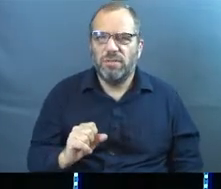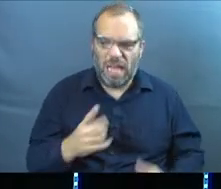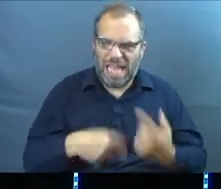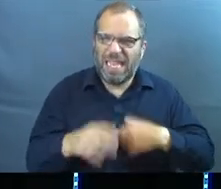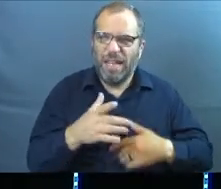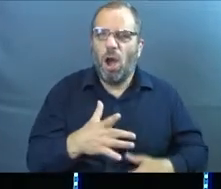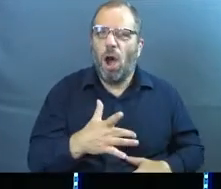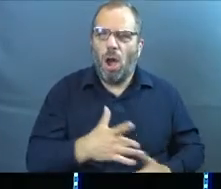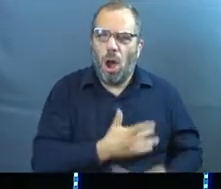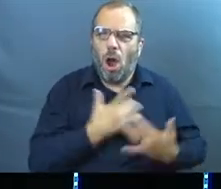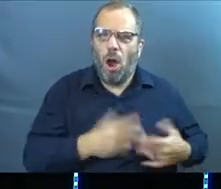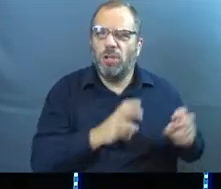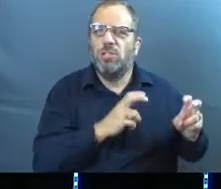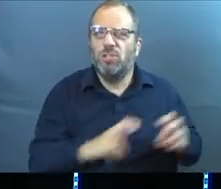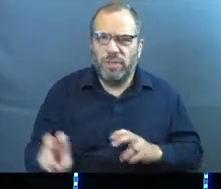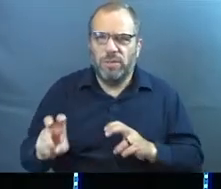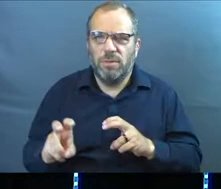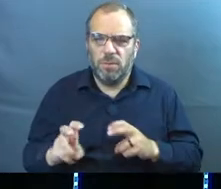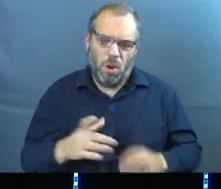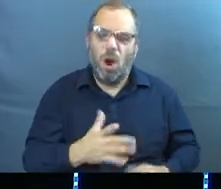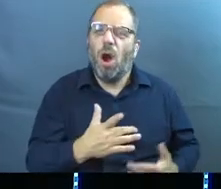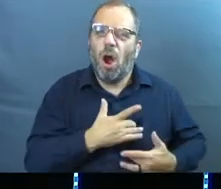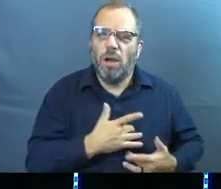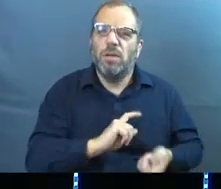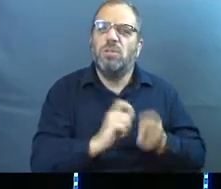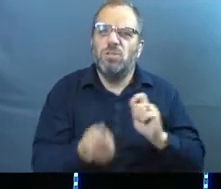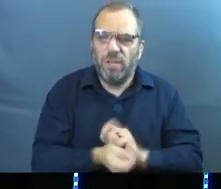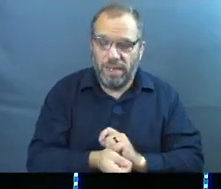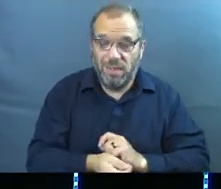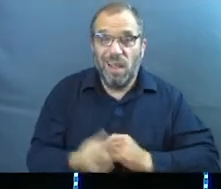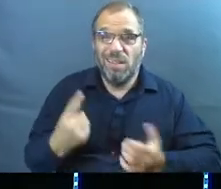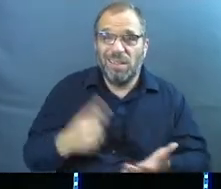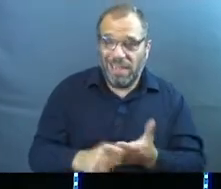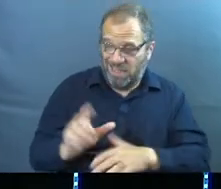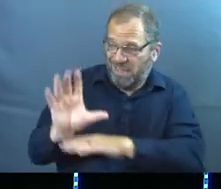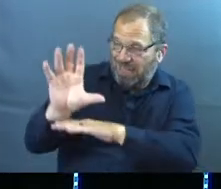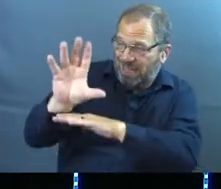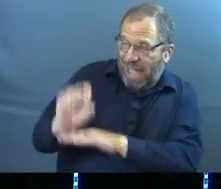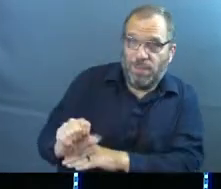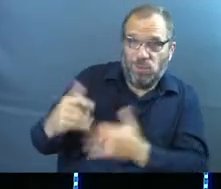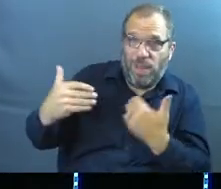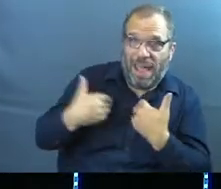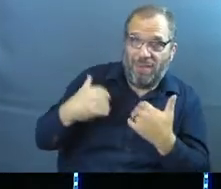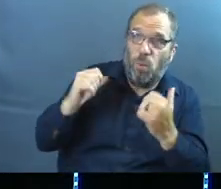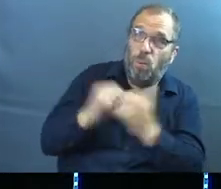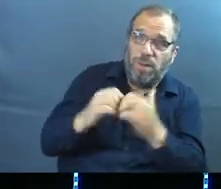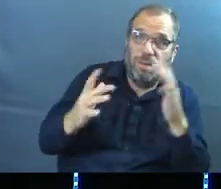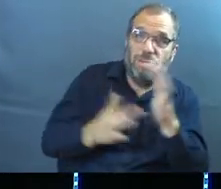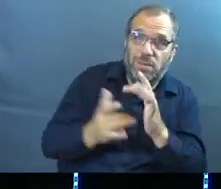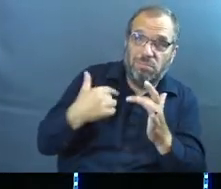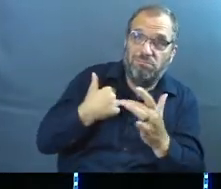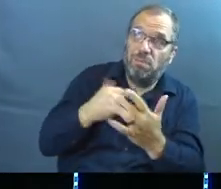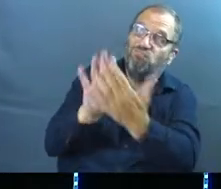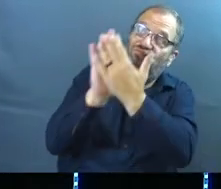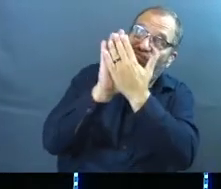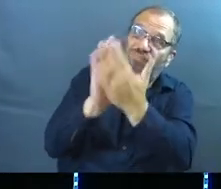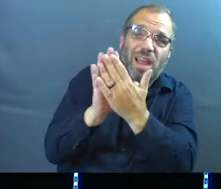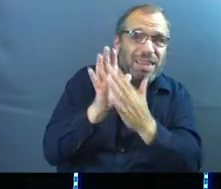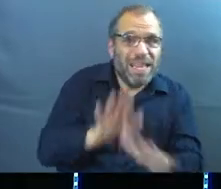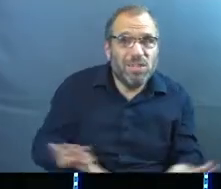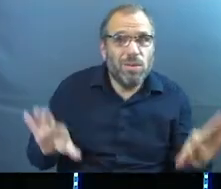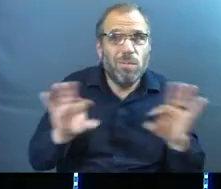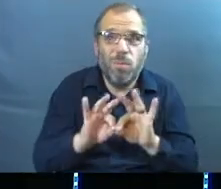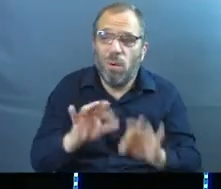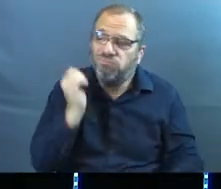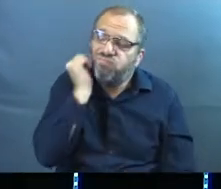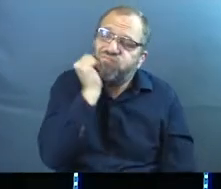it been good? I've sincerely enjoyed this whole conversation on these habits that we're supposed to have in our walk with Jesus, right? These things that are important